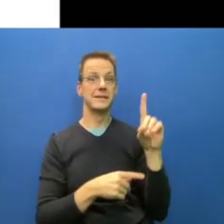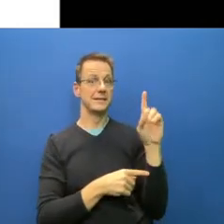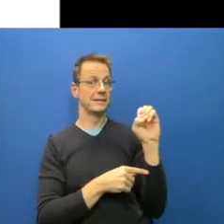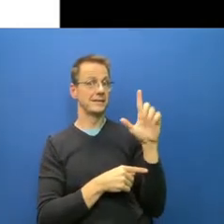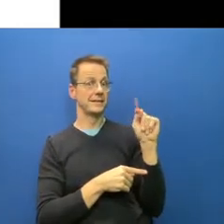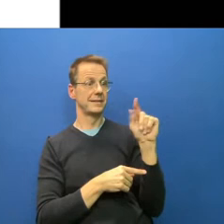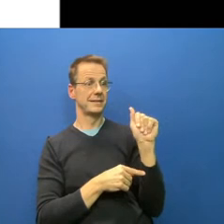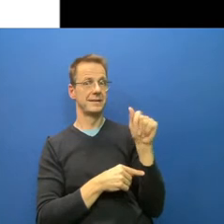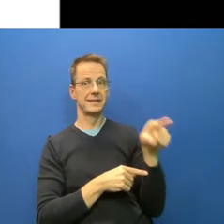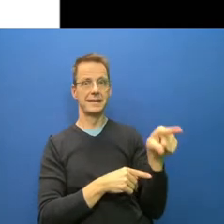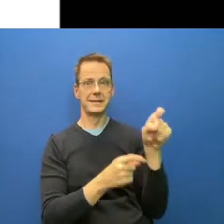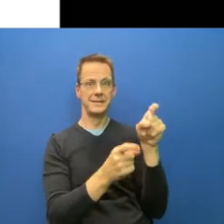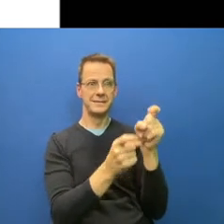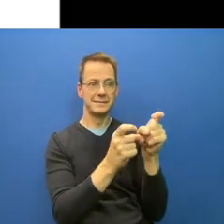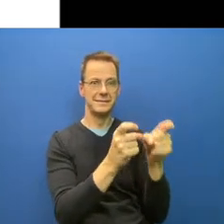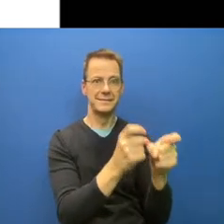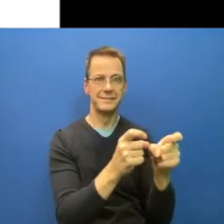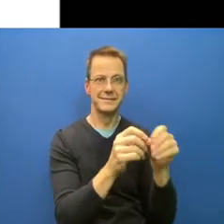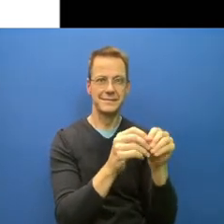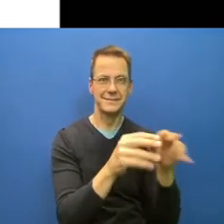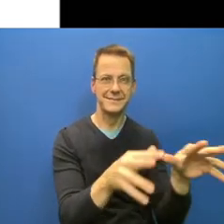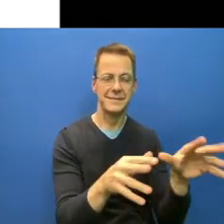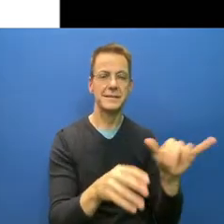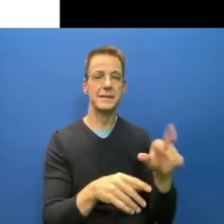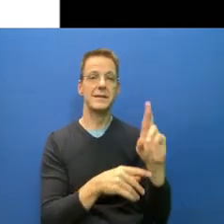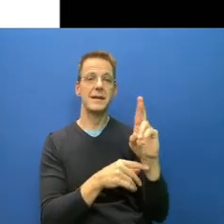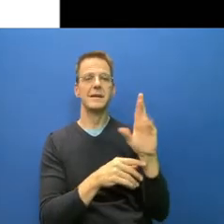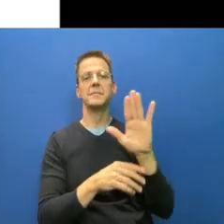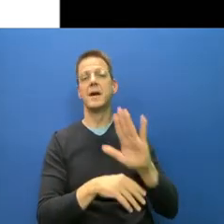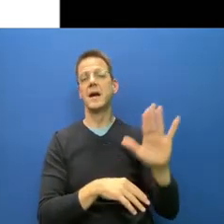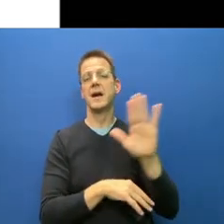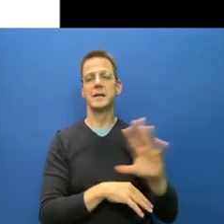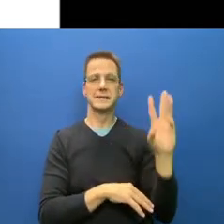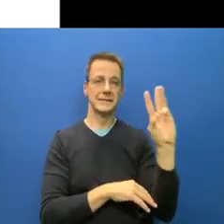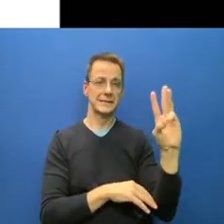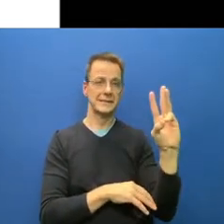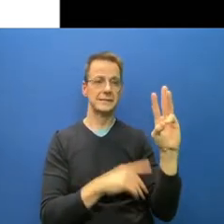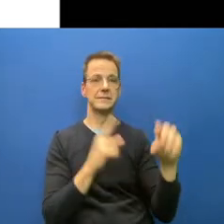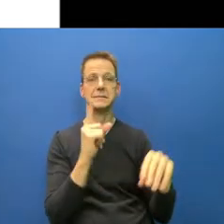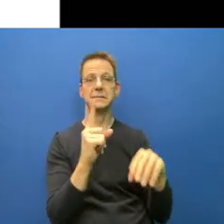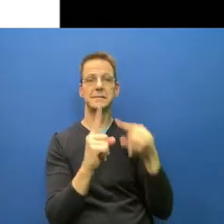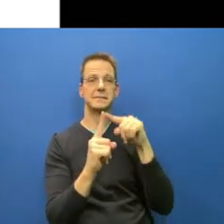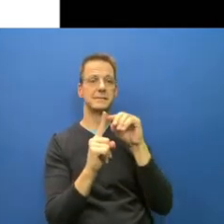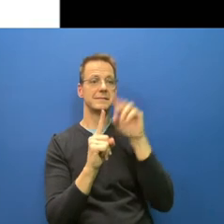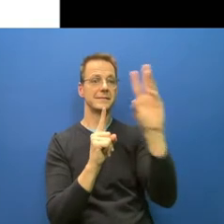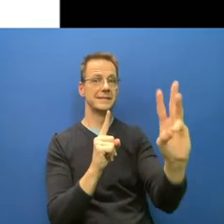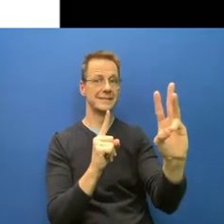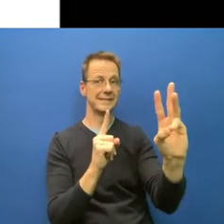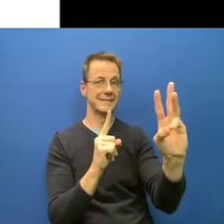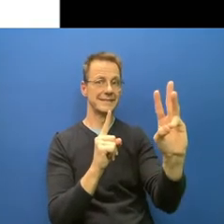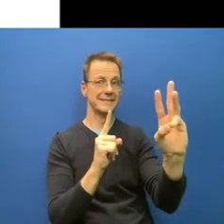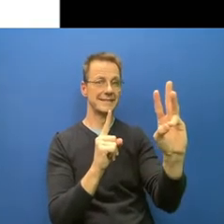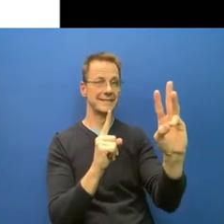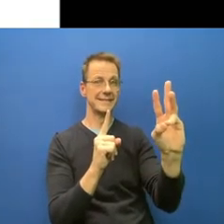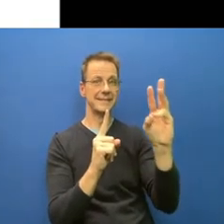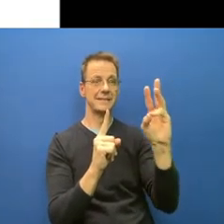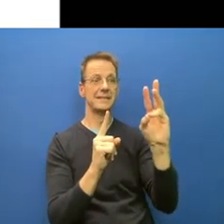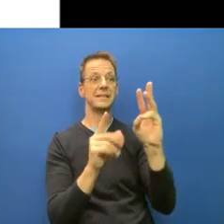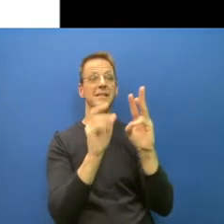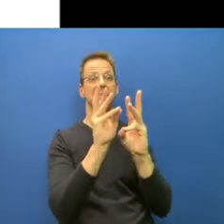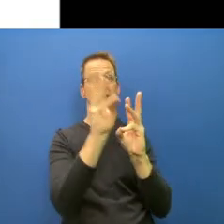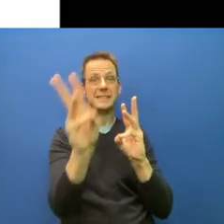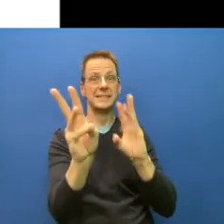the term RT. So it's the R value at any given time and under any given conditions.